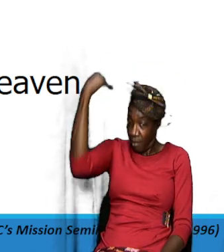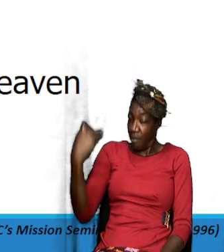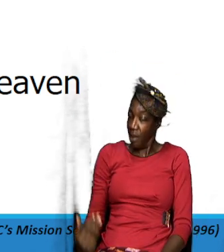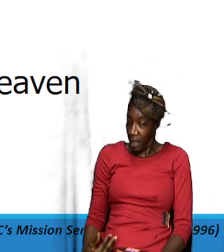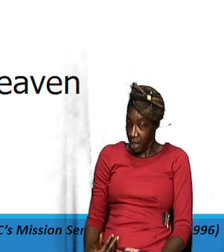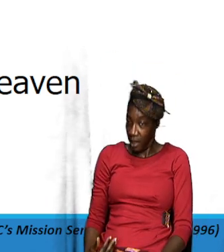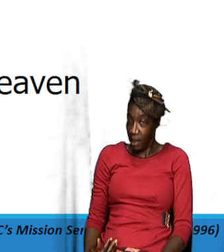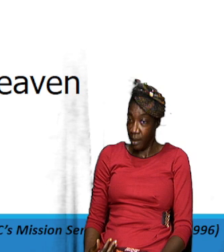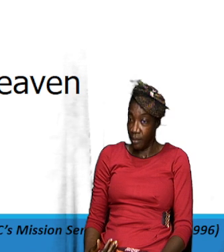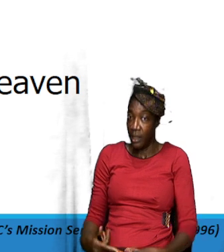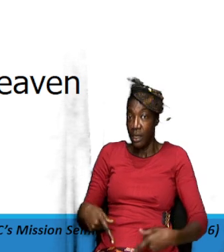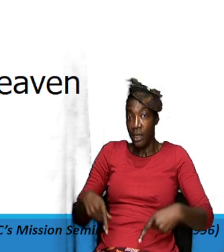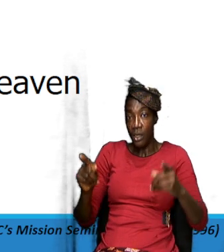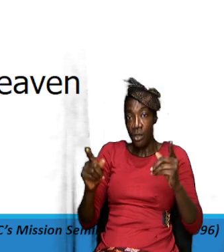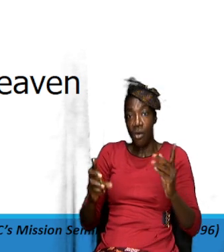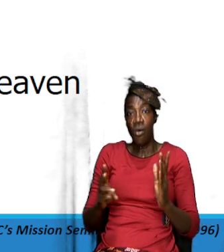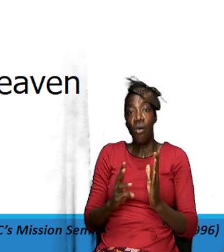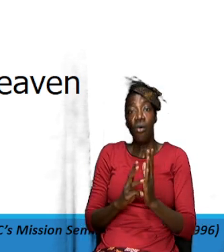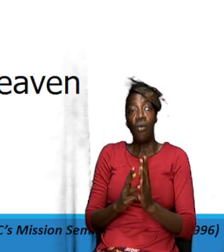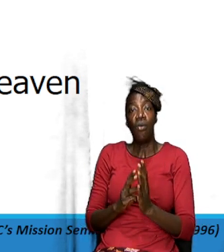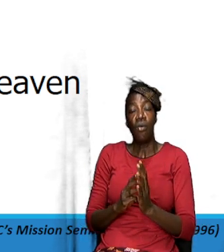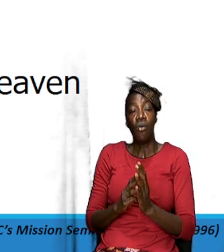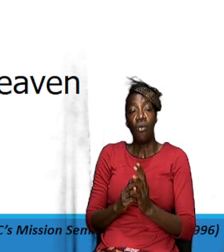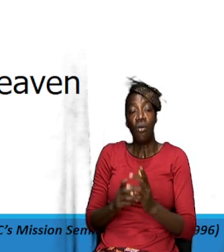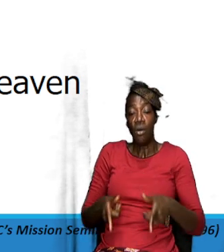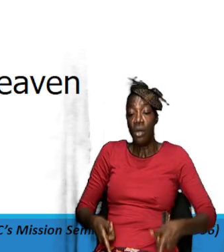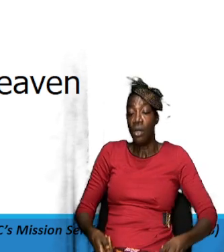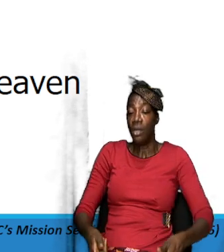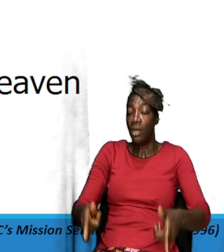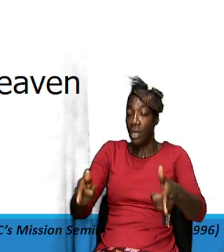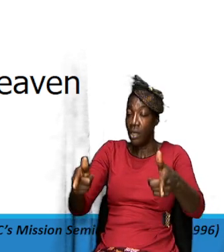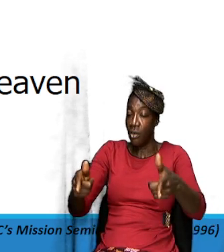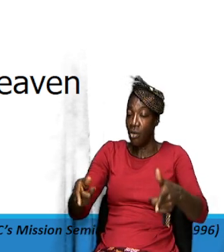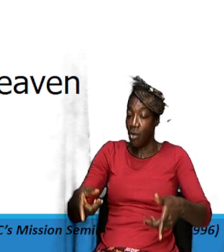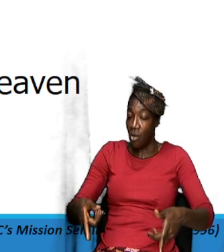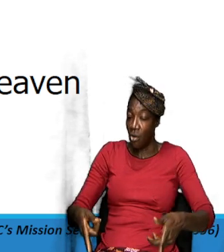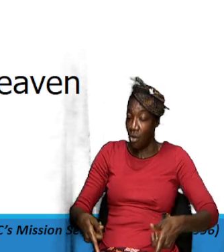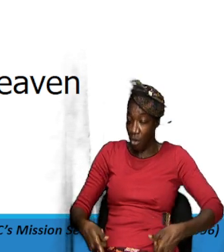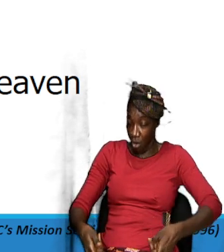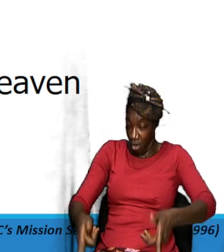done which is the other part that we are praying but you know we are saying let thy kingdom come